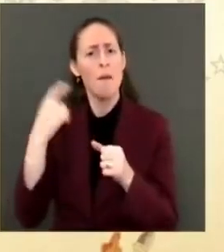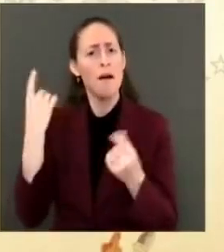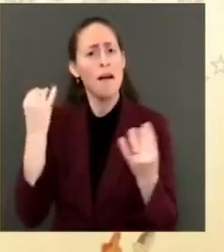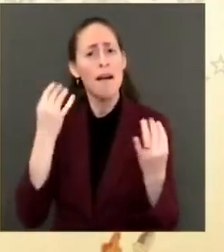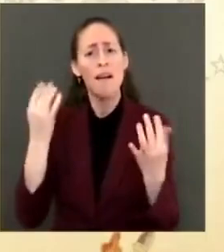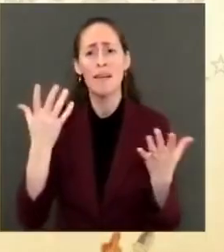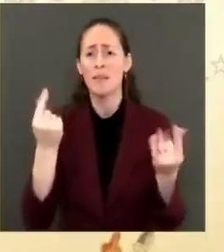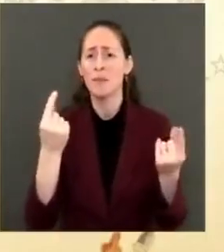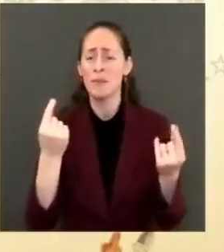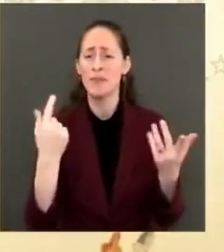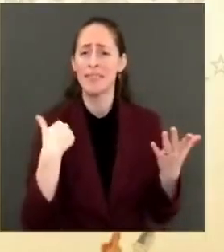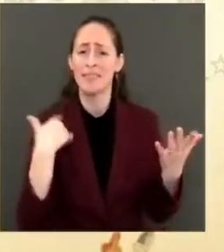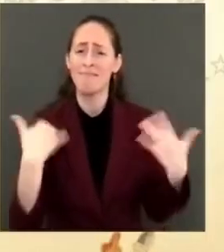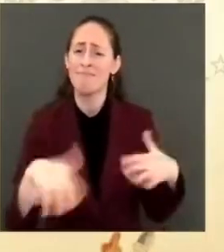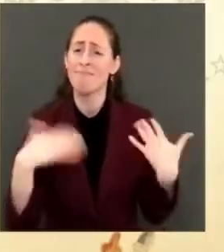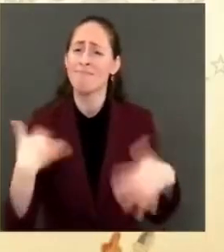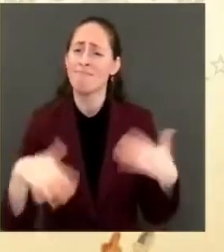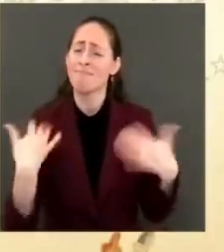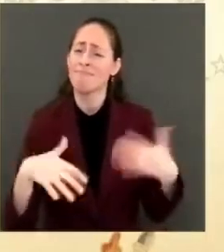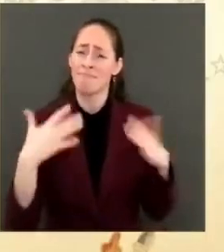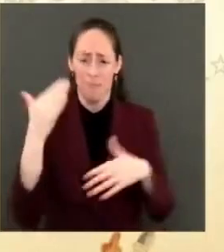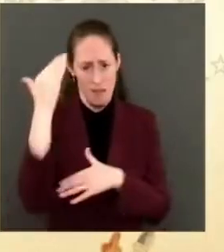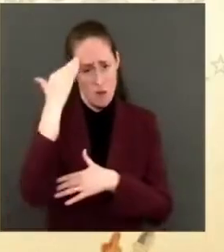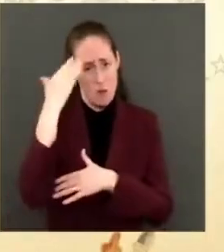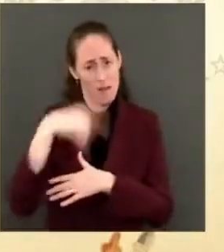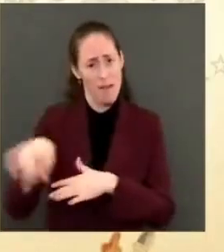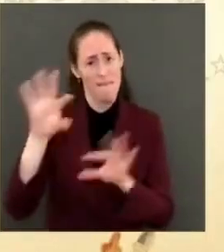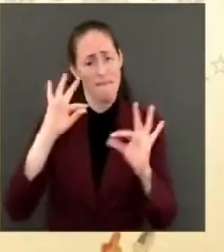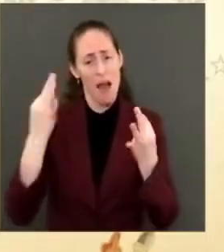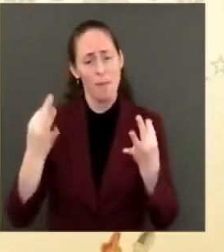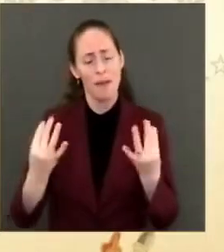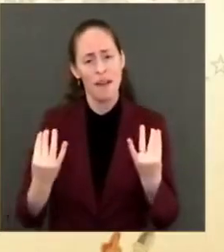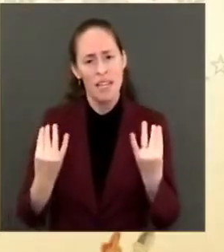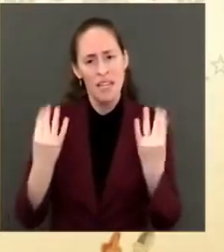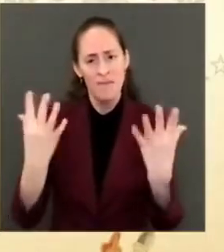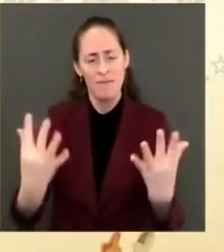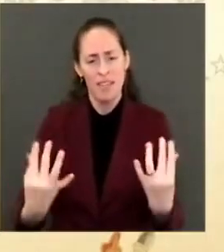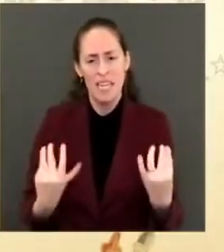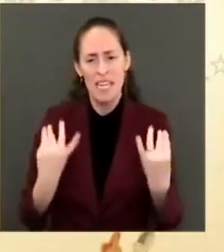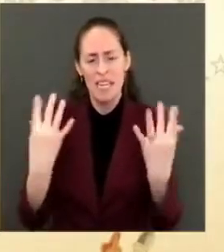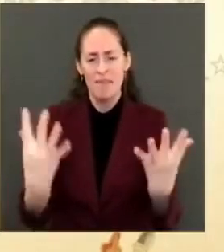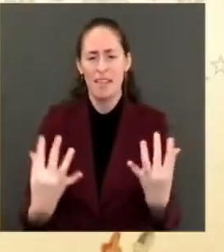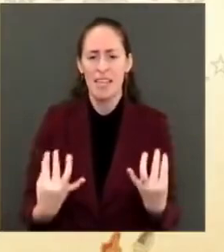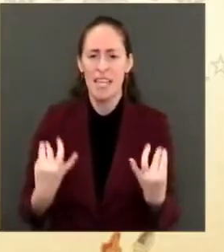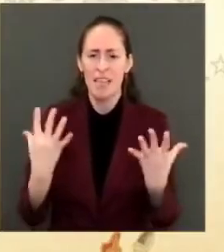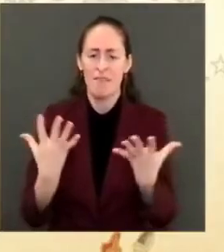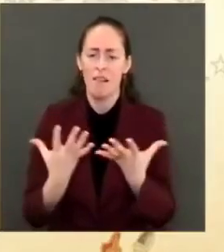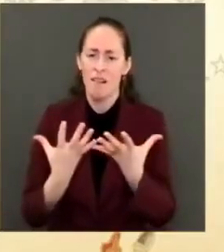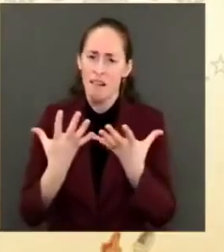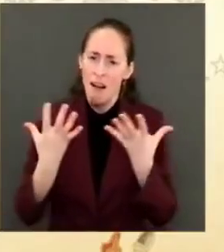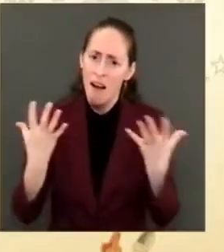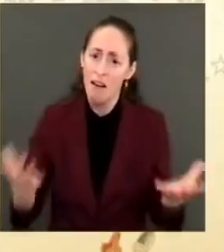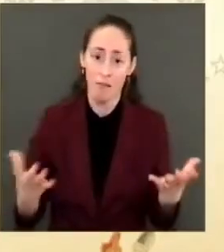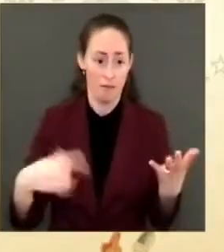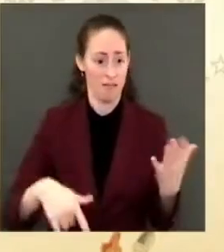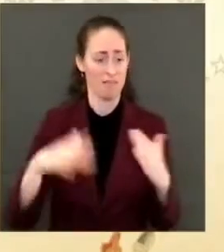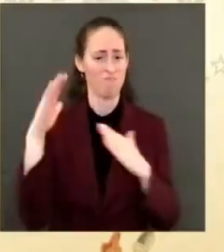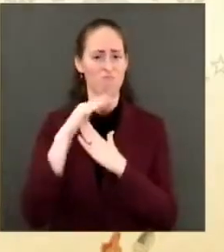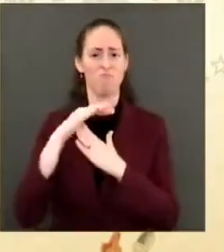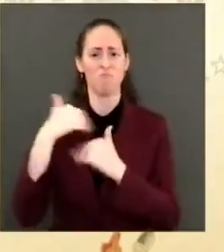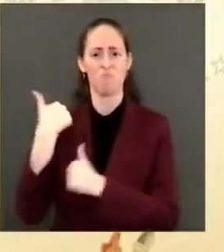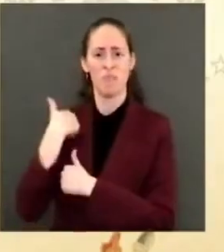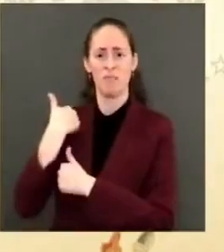finest, you're the finest military that the world has ever seen. That's not hyperbole. You literally are.